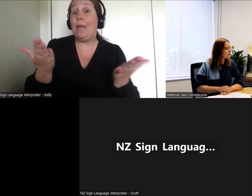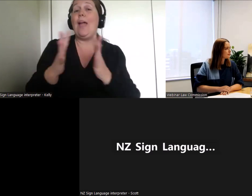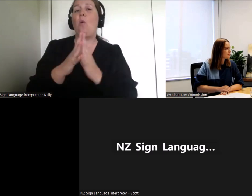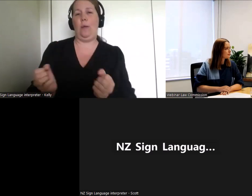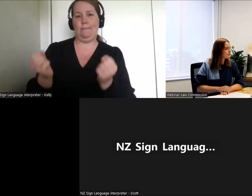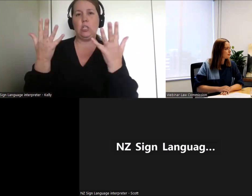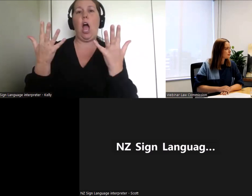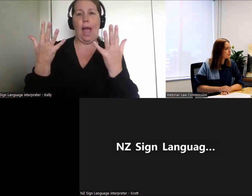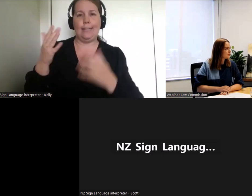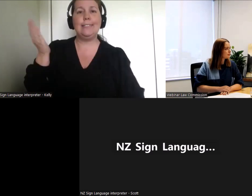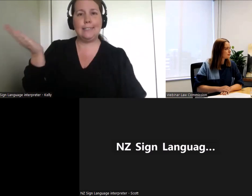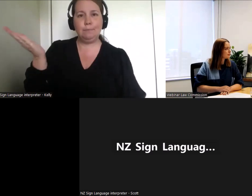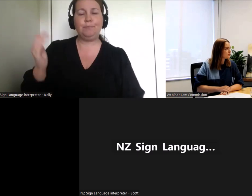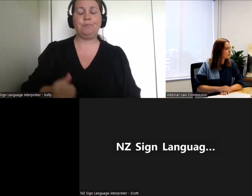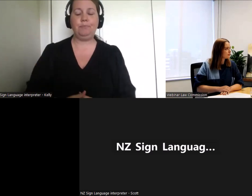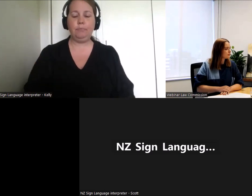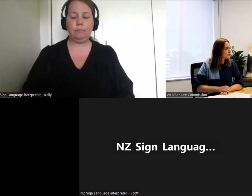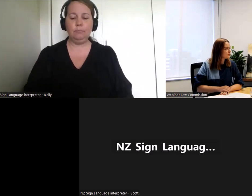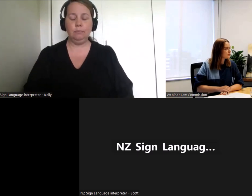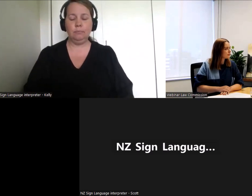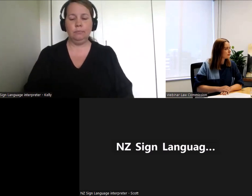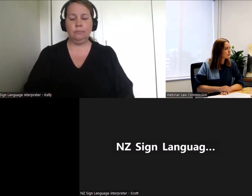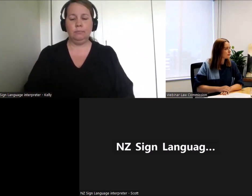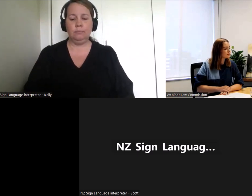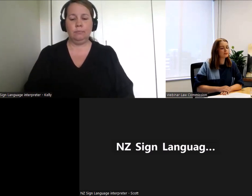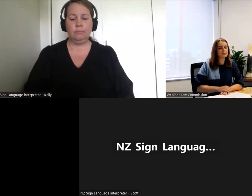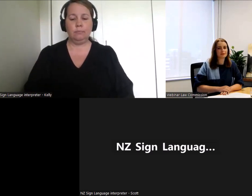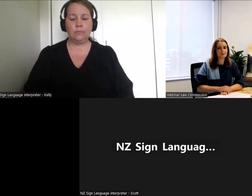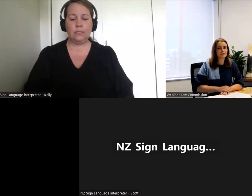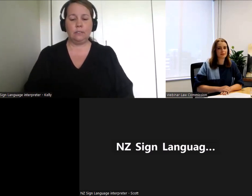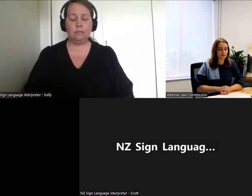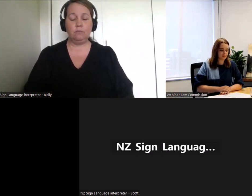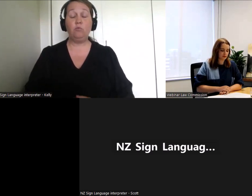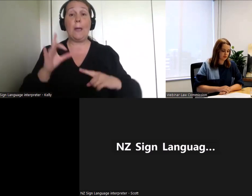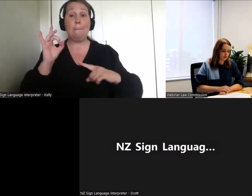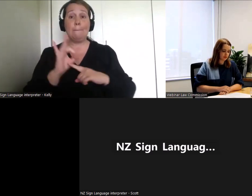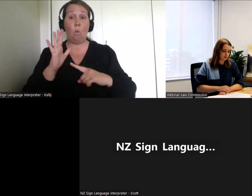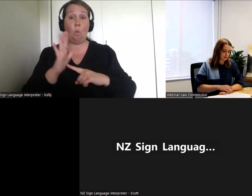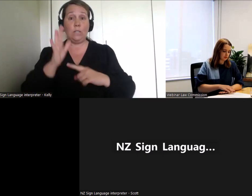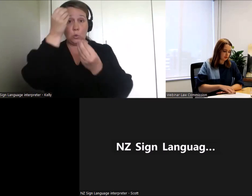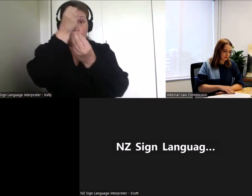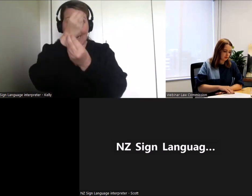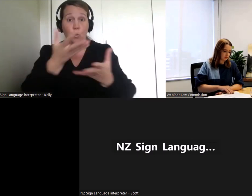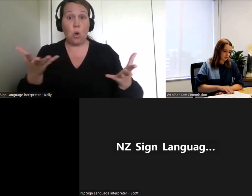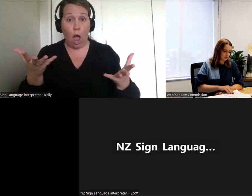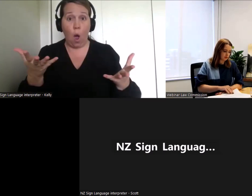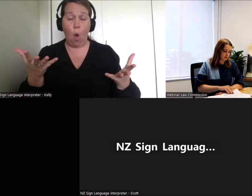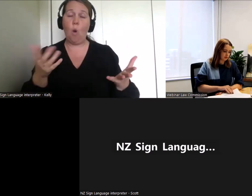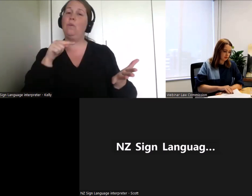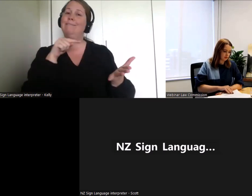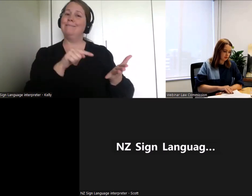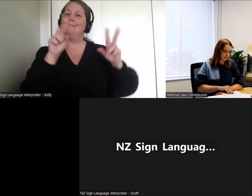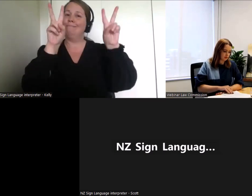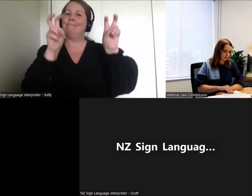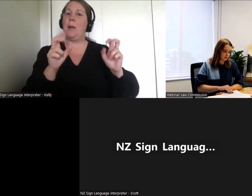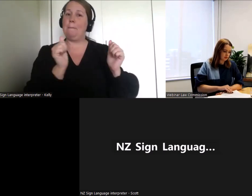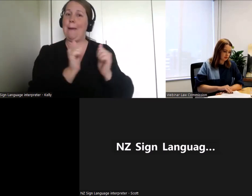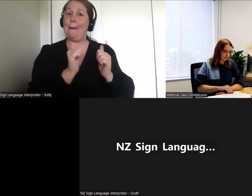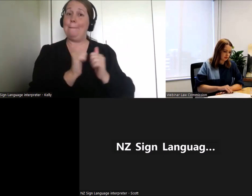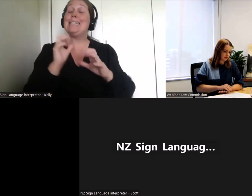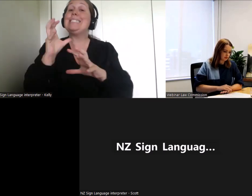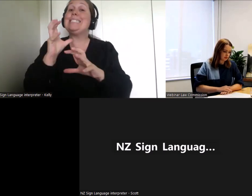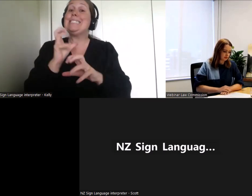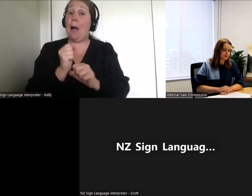And we'll Importantly, though, if you look at the summary, you won't miss out on any of the questions